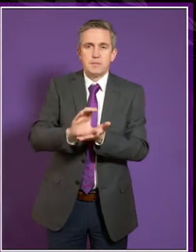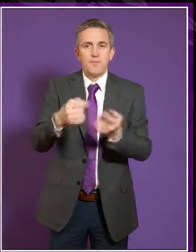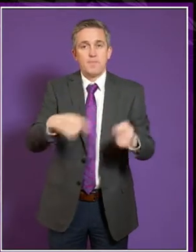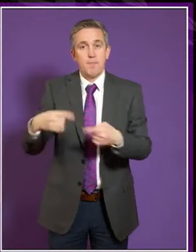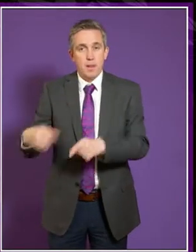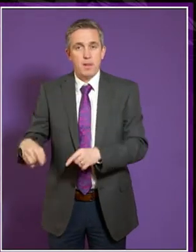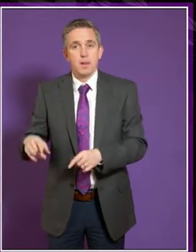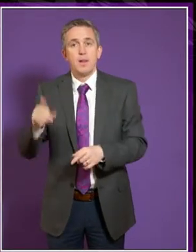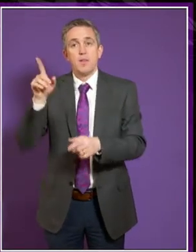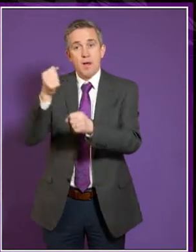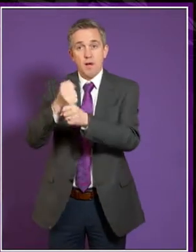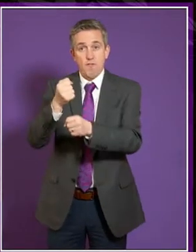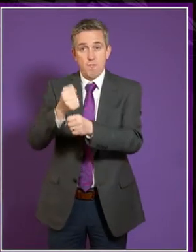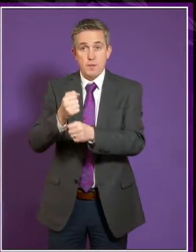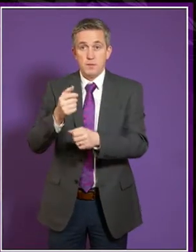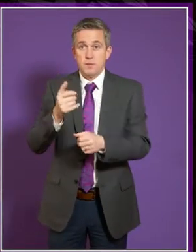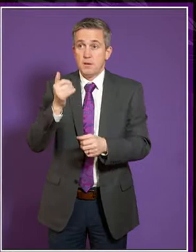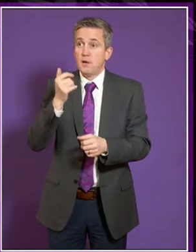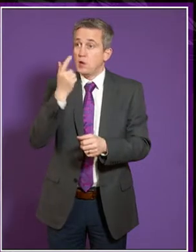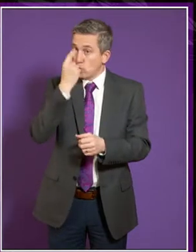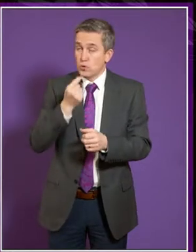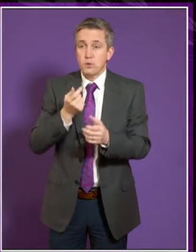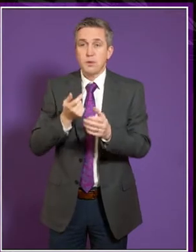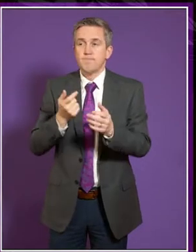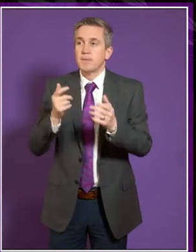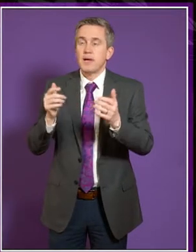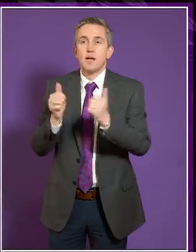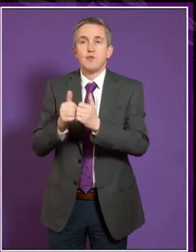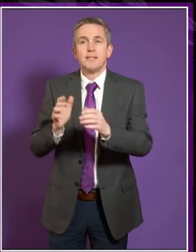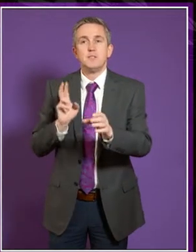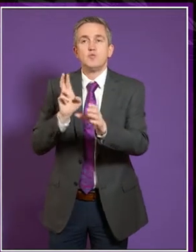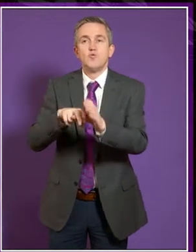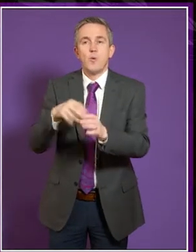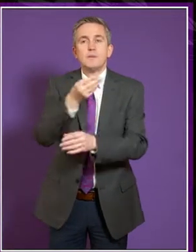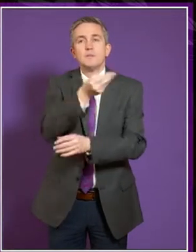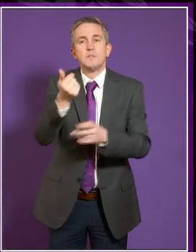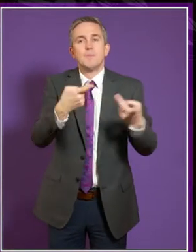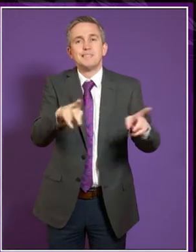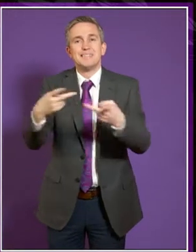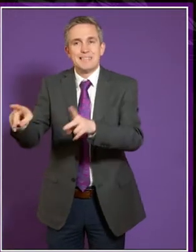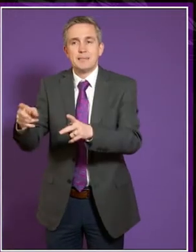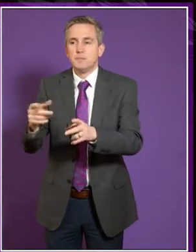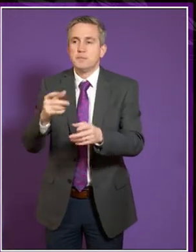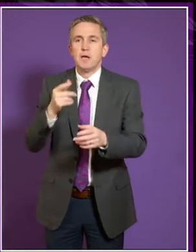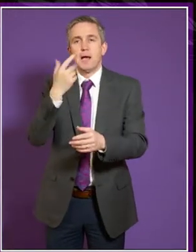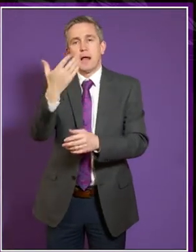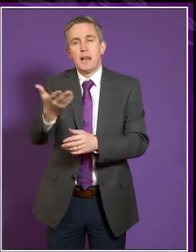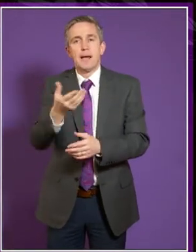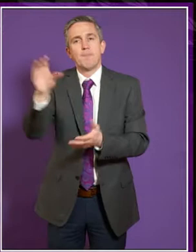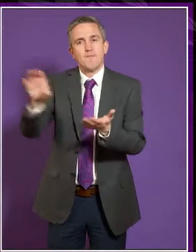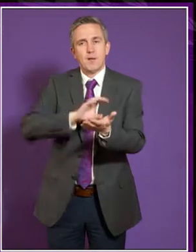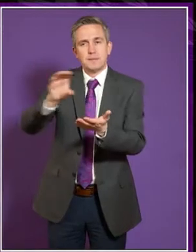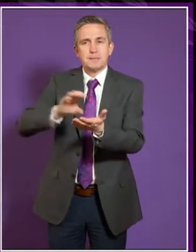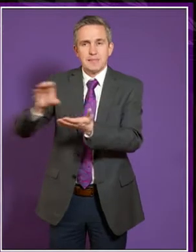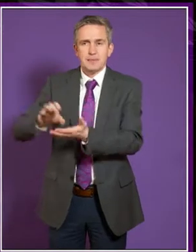could potentially, you know, pay a subscription to be part of, there could be other ways of replacing some of that research funding. There's quite a lot of